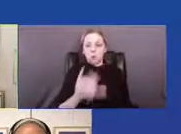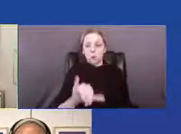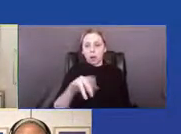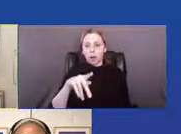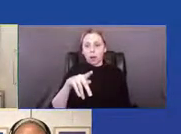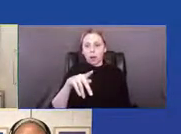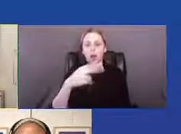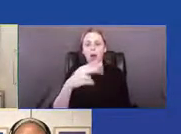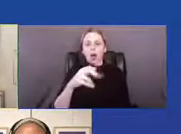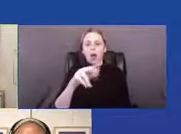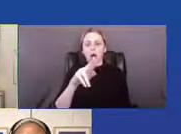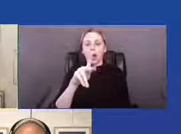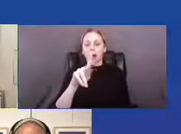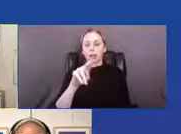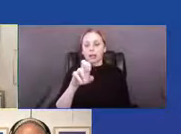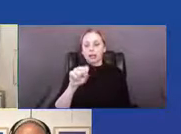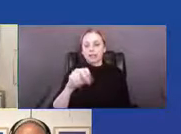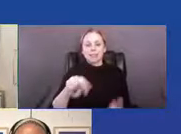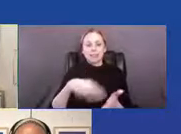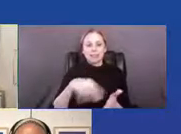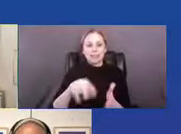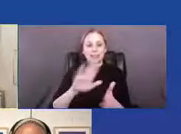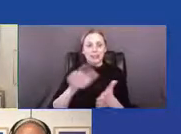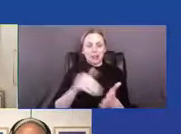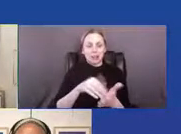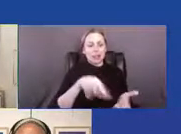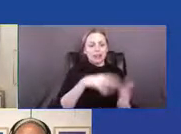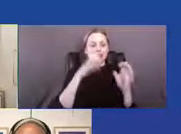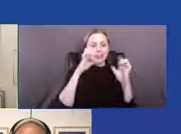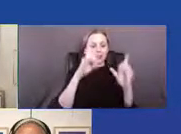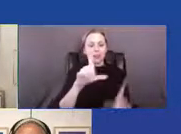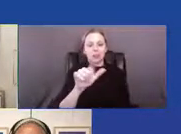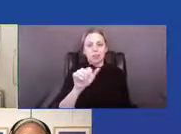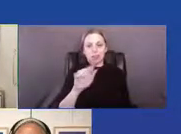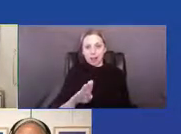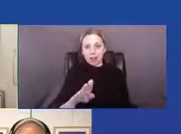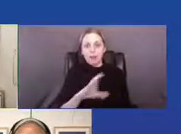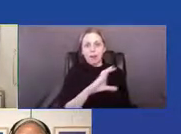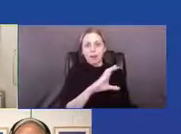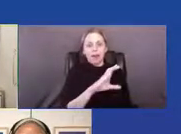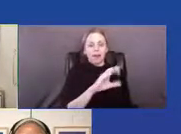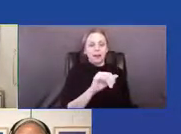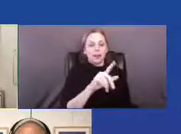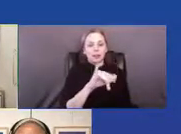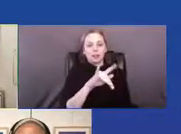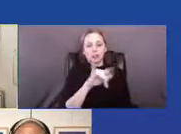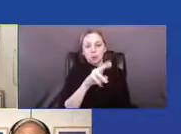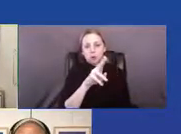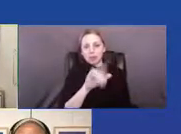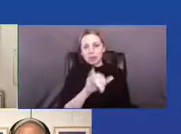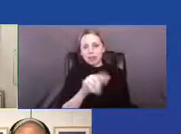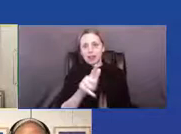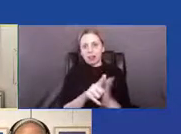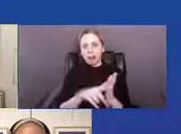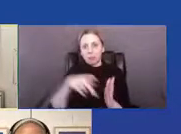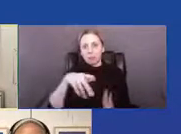Center, the Dance Education Laboratory, Katalioti Law PC, and Full Out Creative.